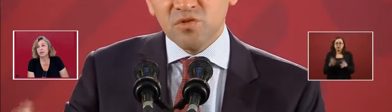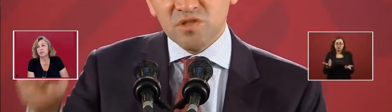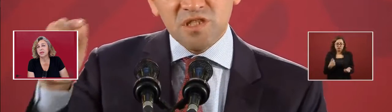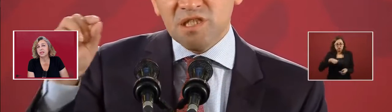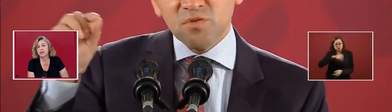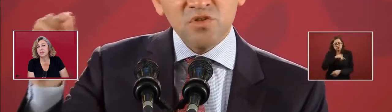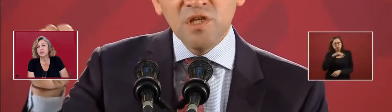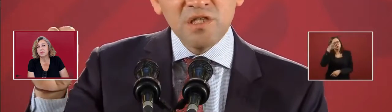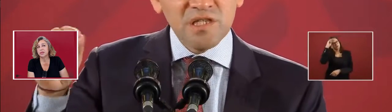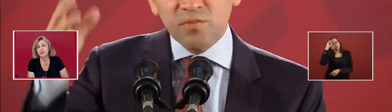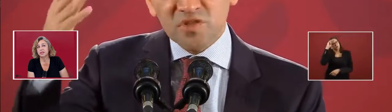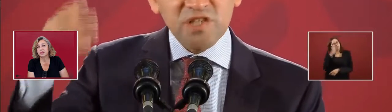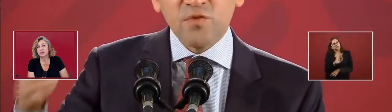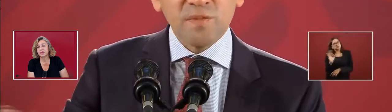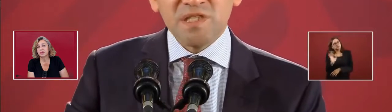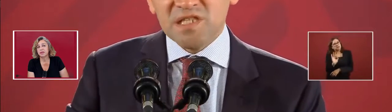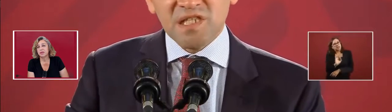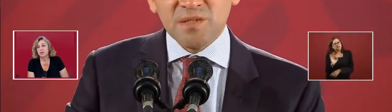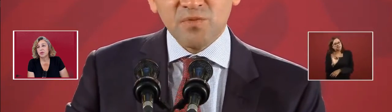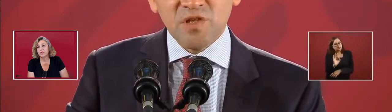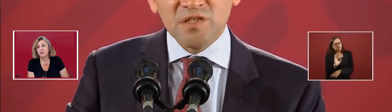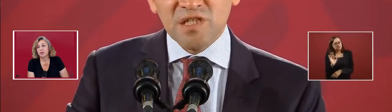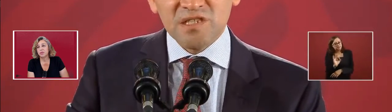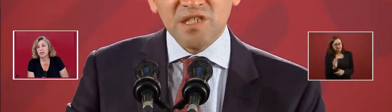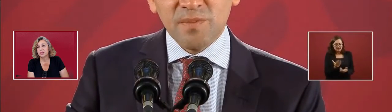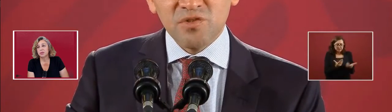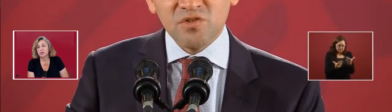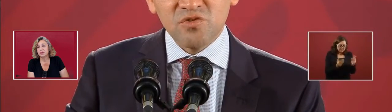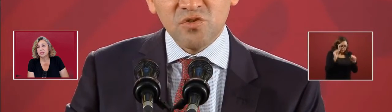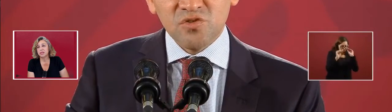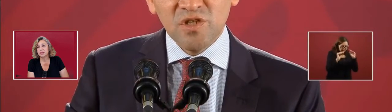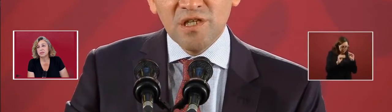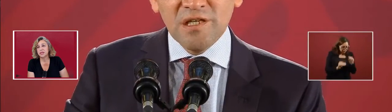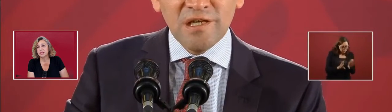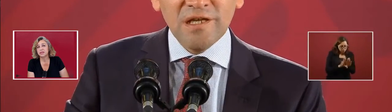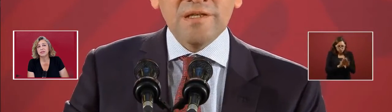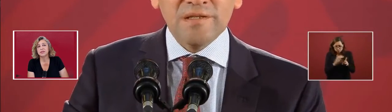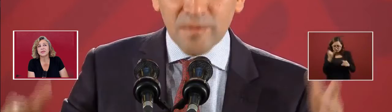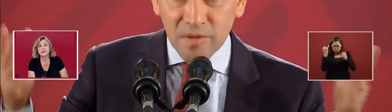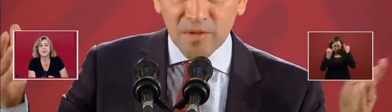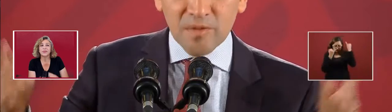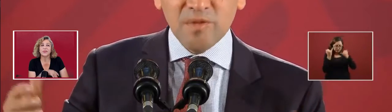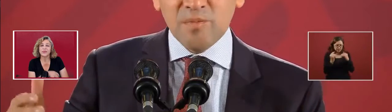the way that we did the estimation. We have three ways we do the estimation.